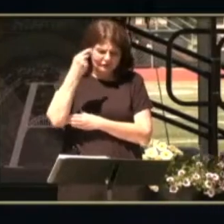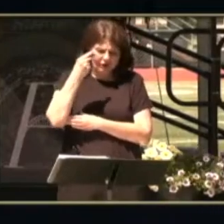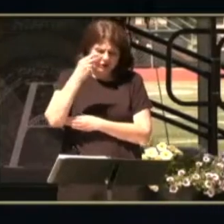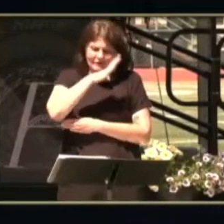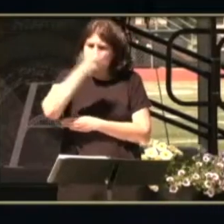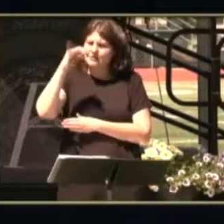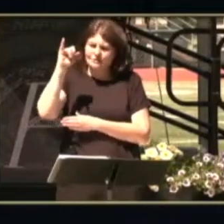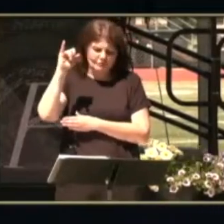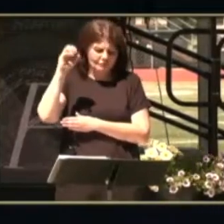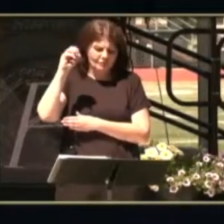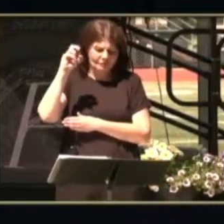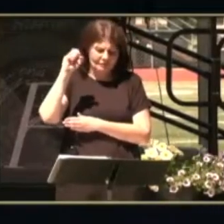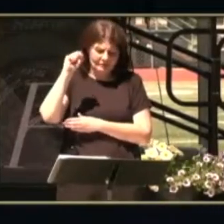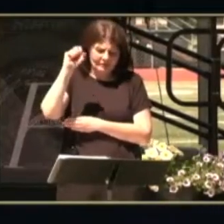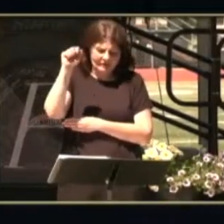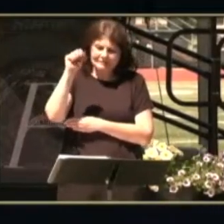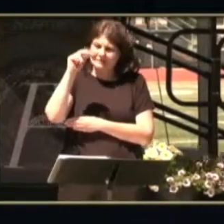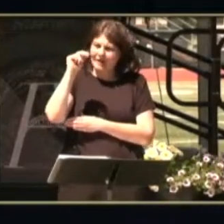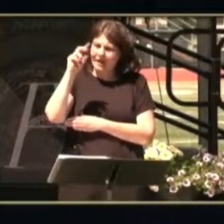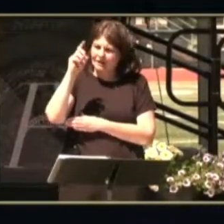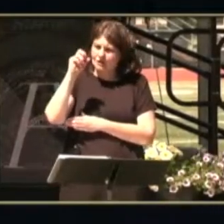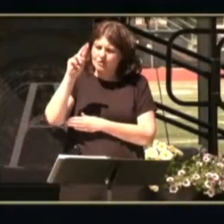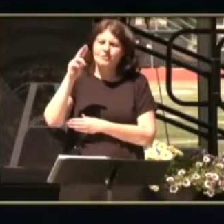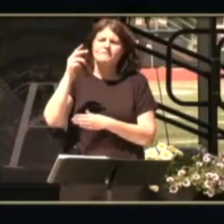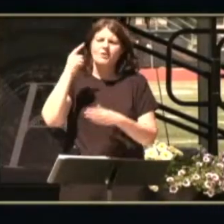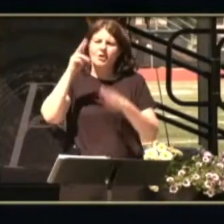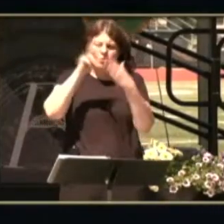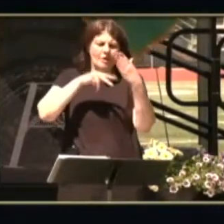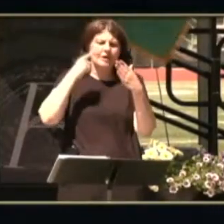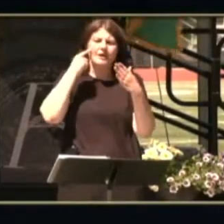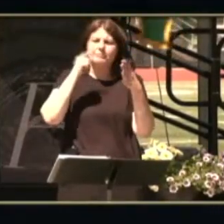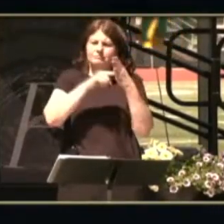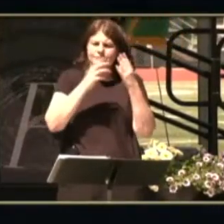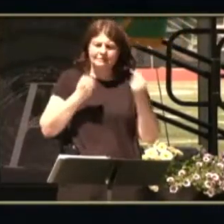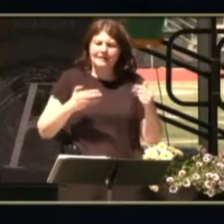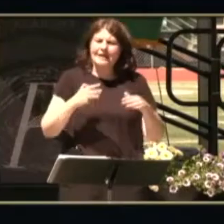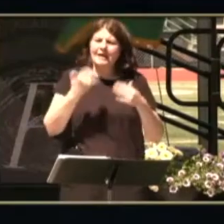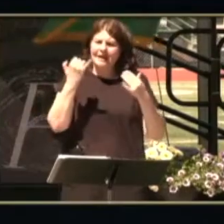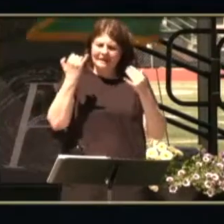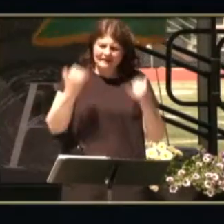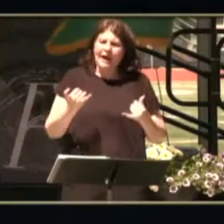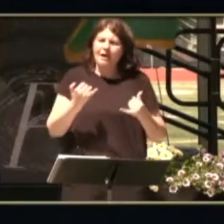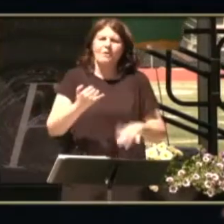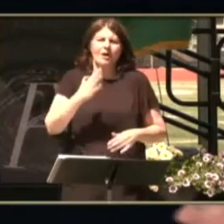for reading the land acknowledgement and now please lead us in the flag salute